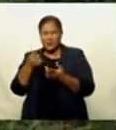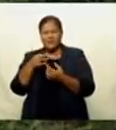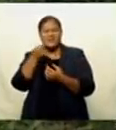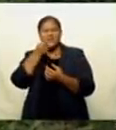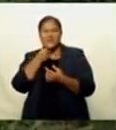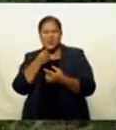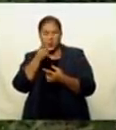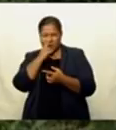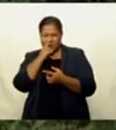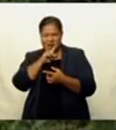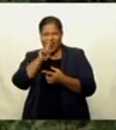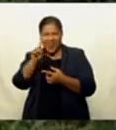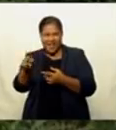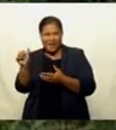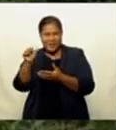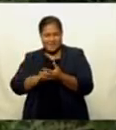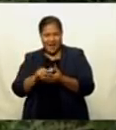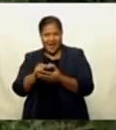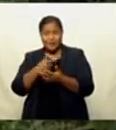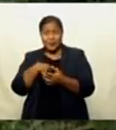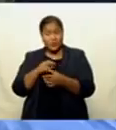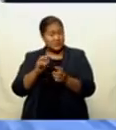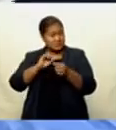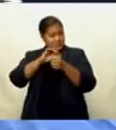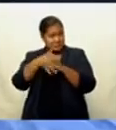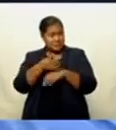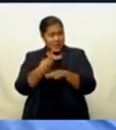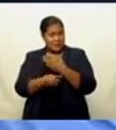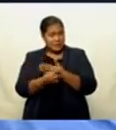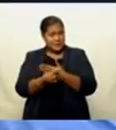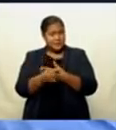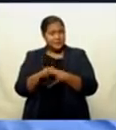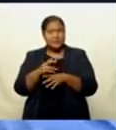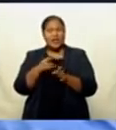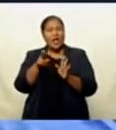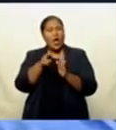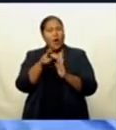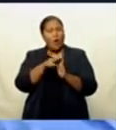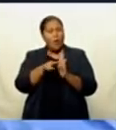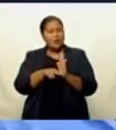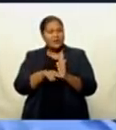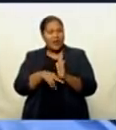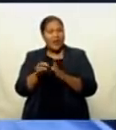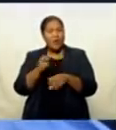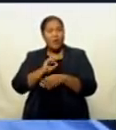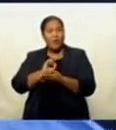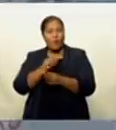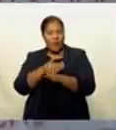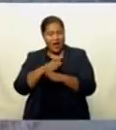COVID-19, our business was thriving as hotel workers were our main customers.